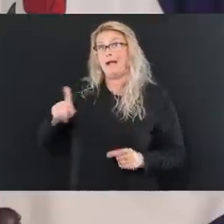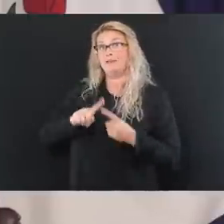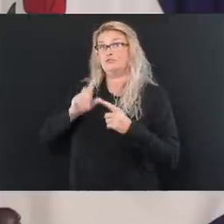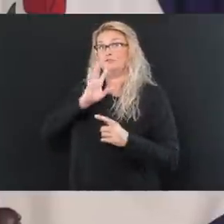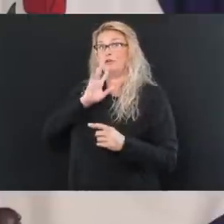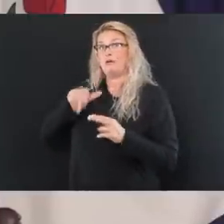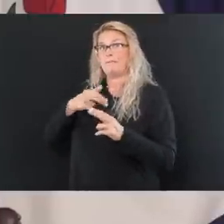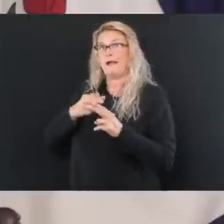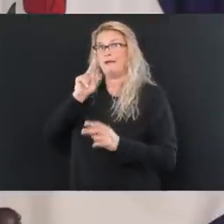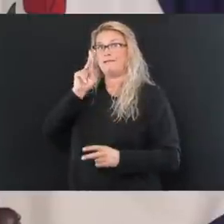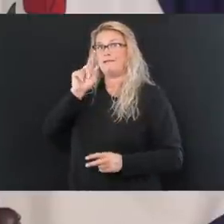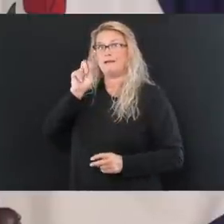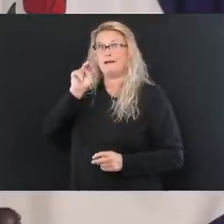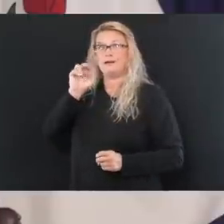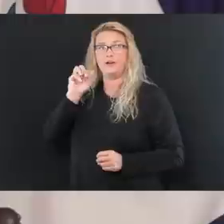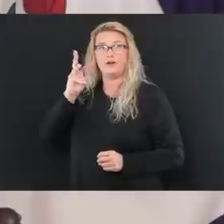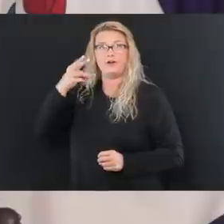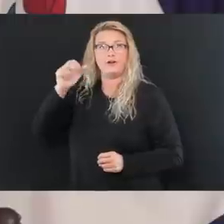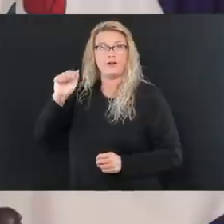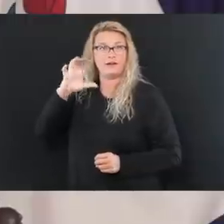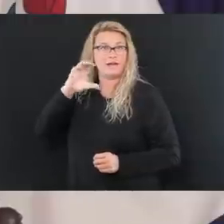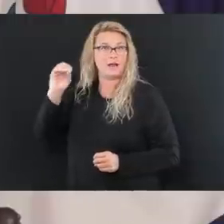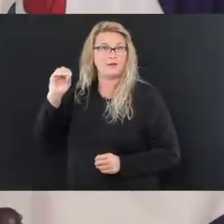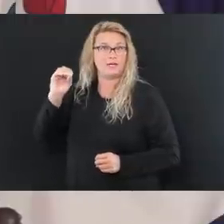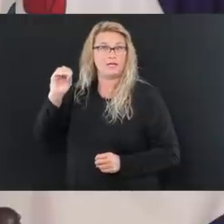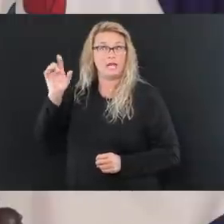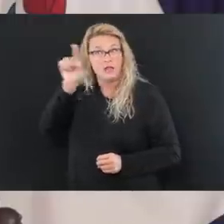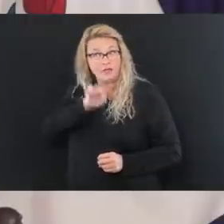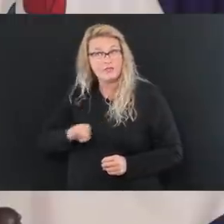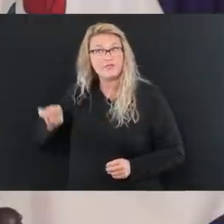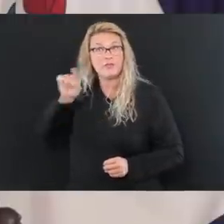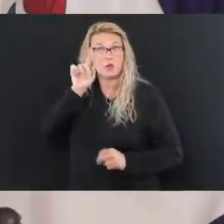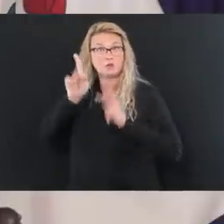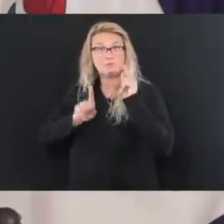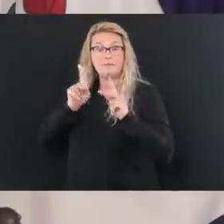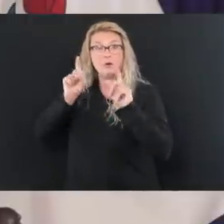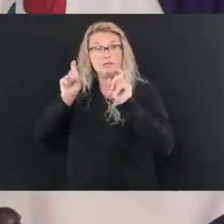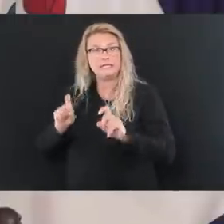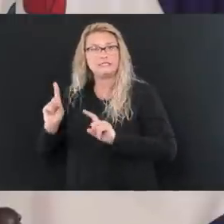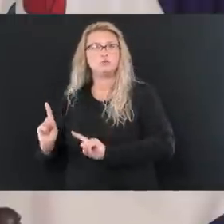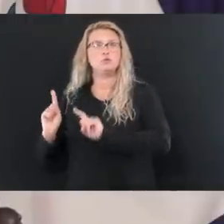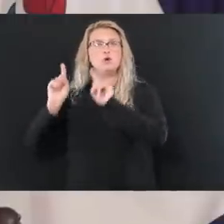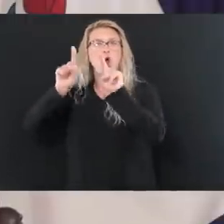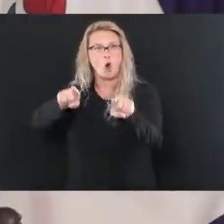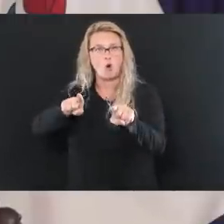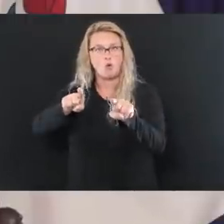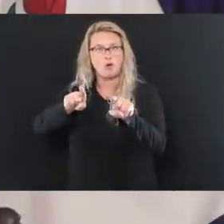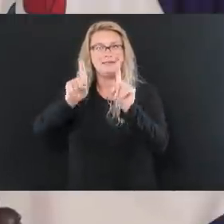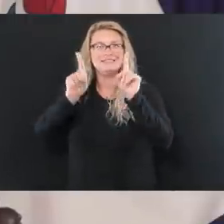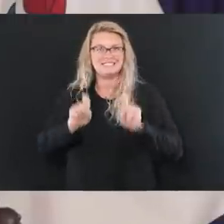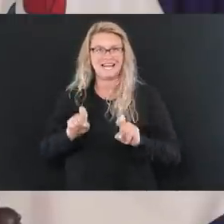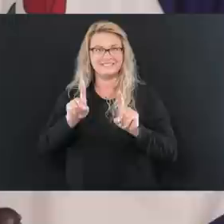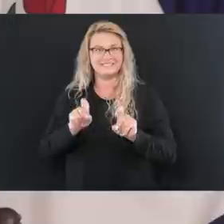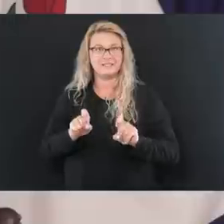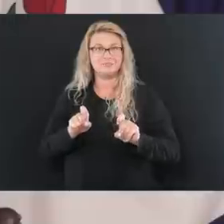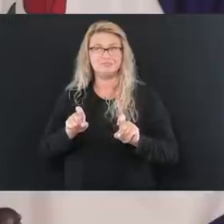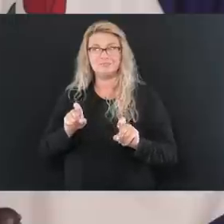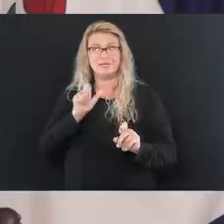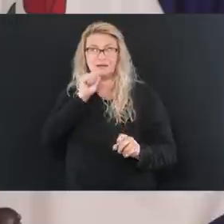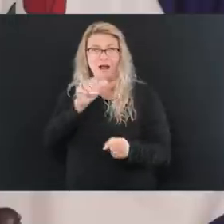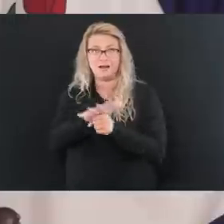possibly say to Kanawha County, you have got to go get tested more than you are being tested right now.